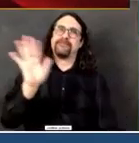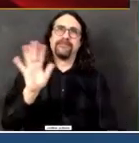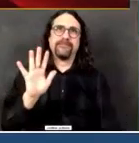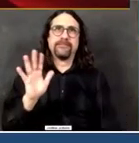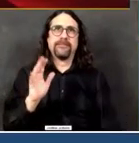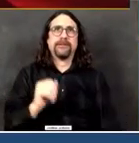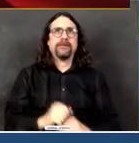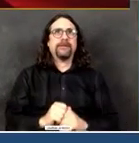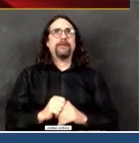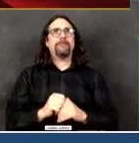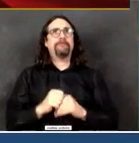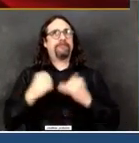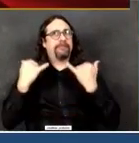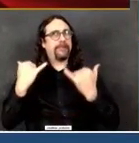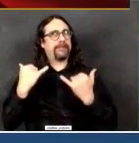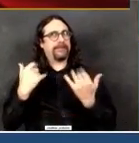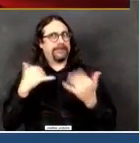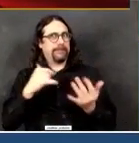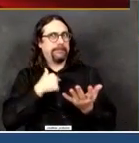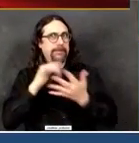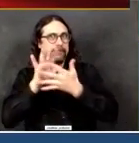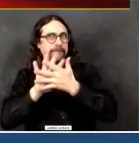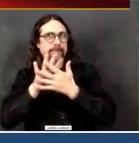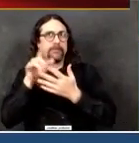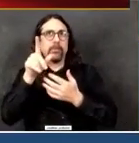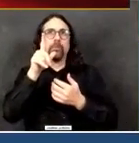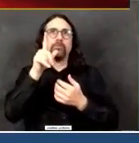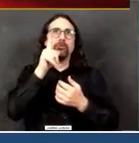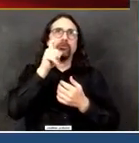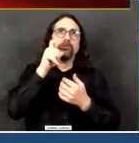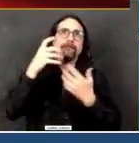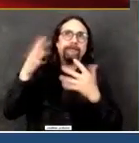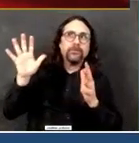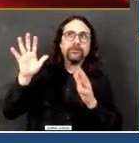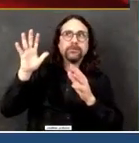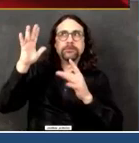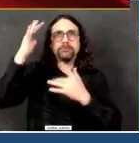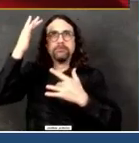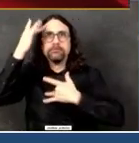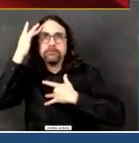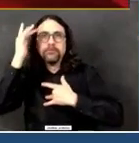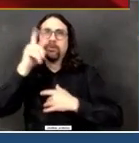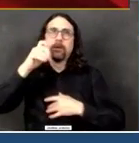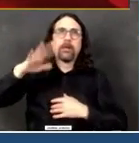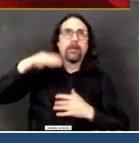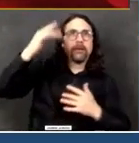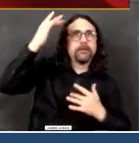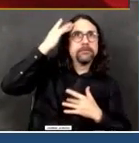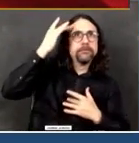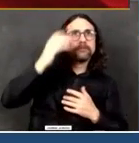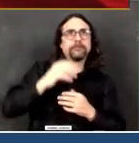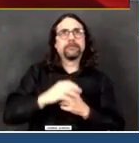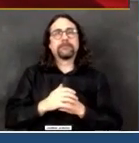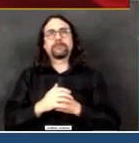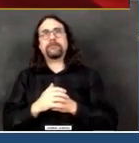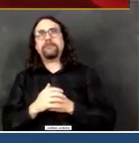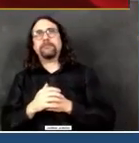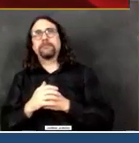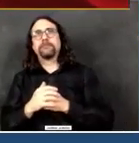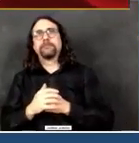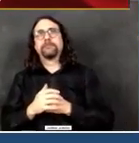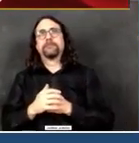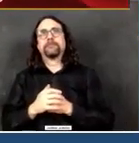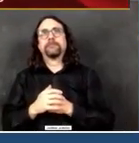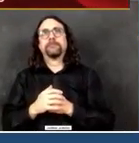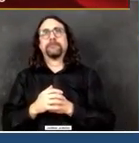mean let your guard down. You still have to take a lot of precautions. And it's a fact that if you test positive, you have to follow through and we have to